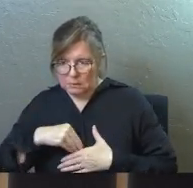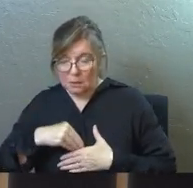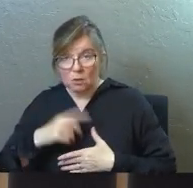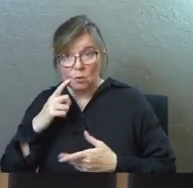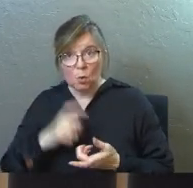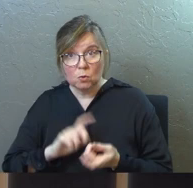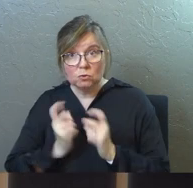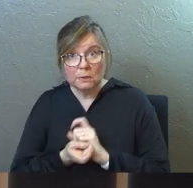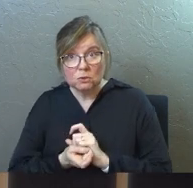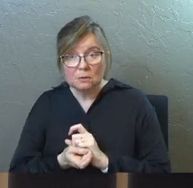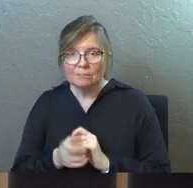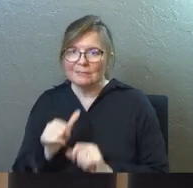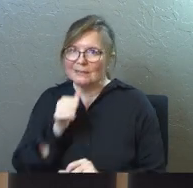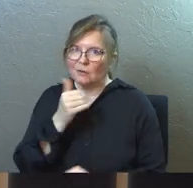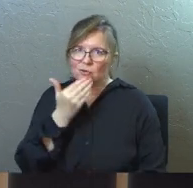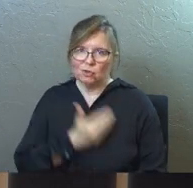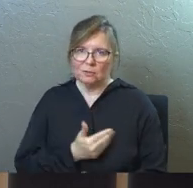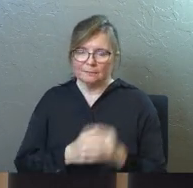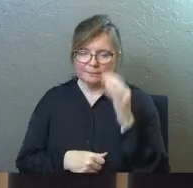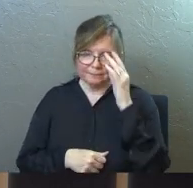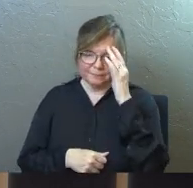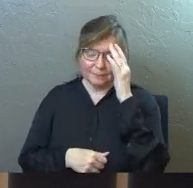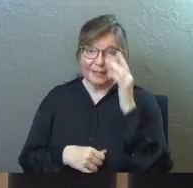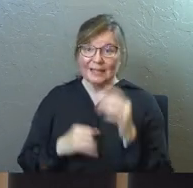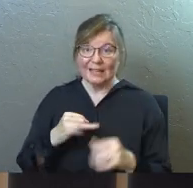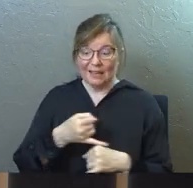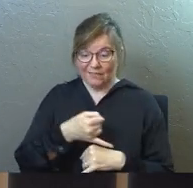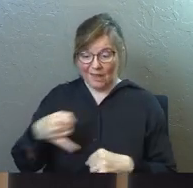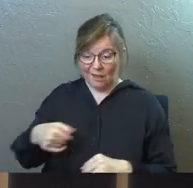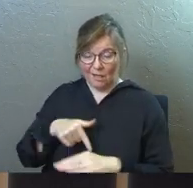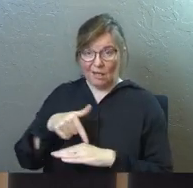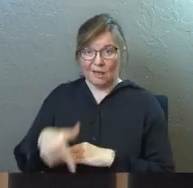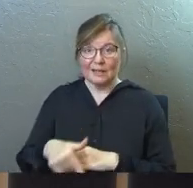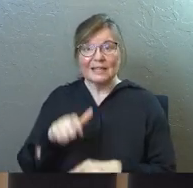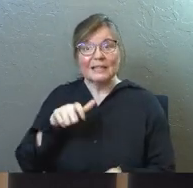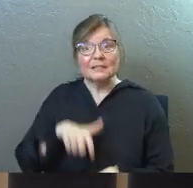To put it in 1 Corinthians terms, it's time to put up a sale.